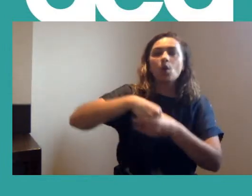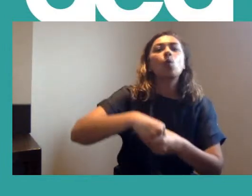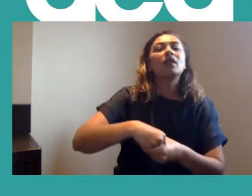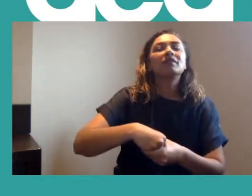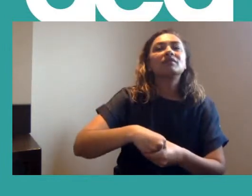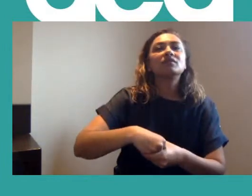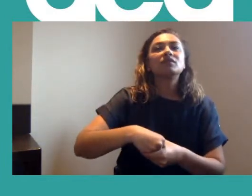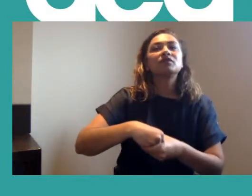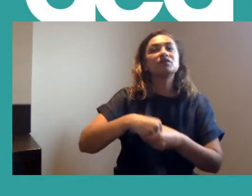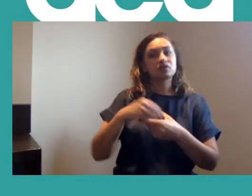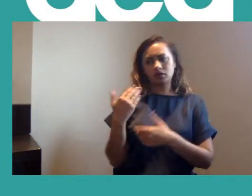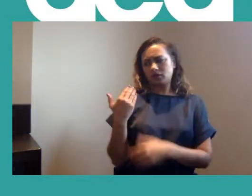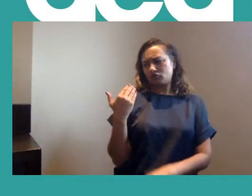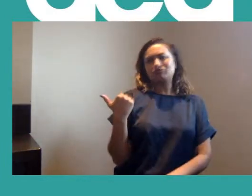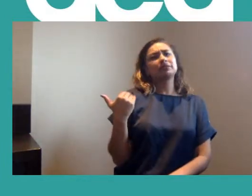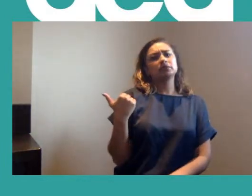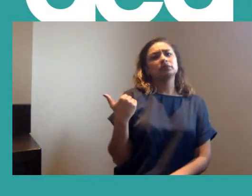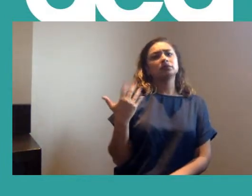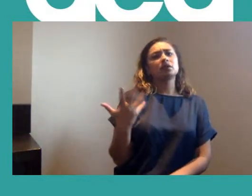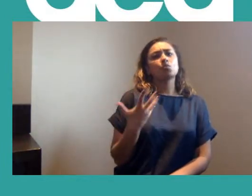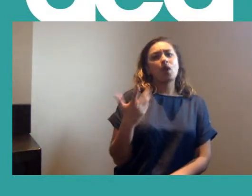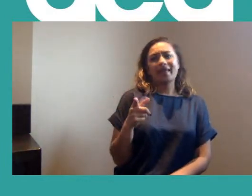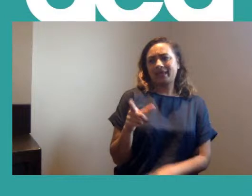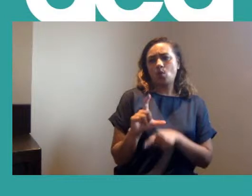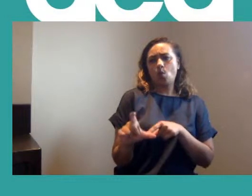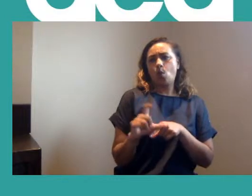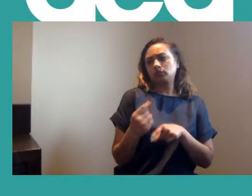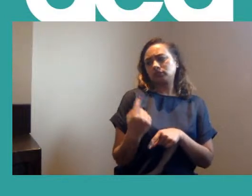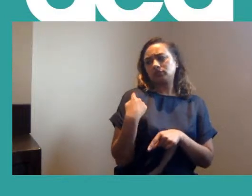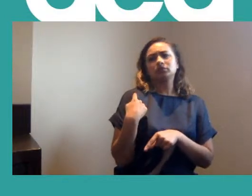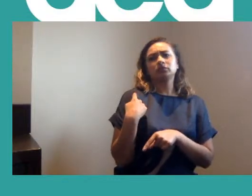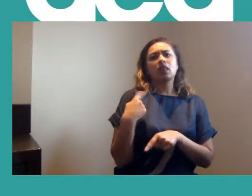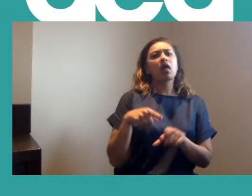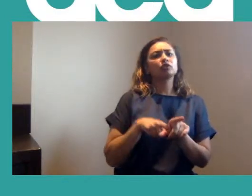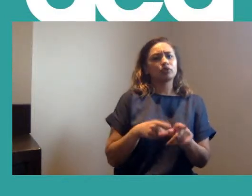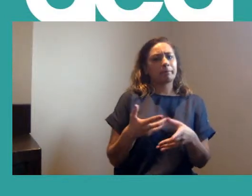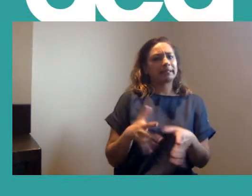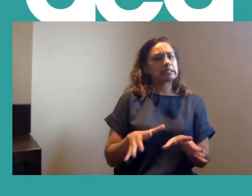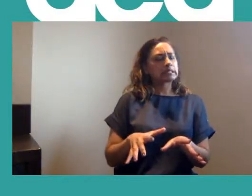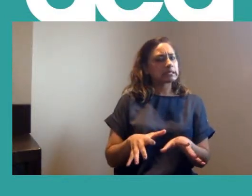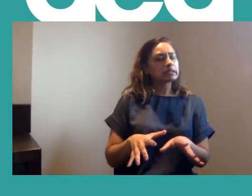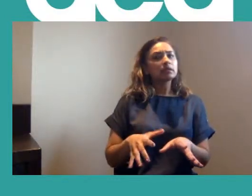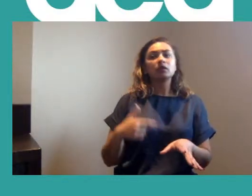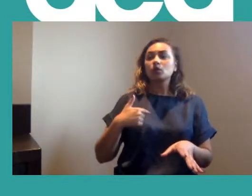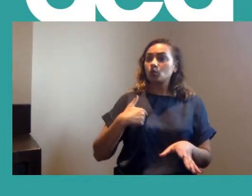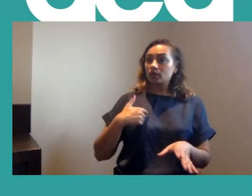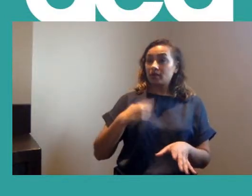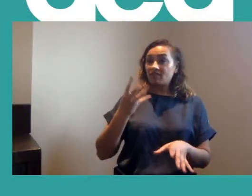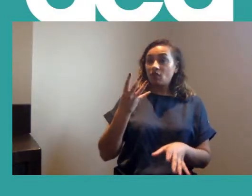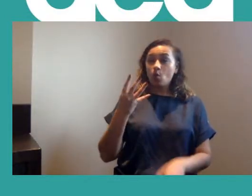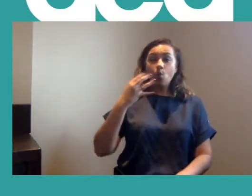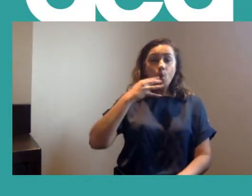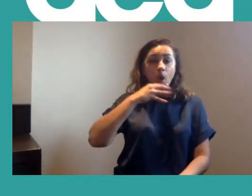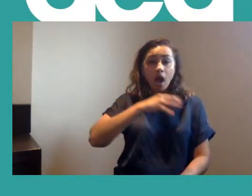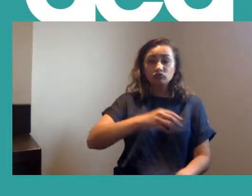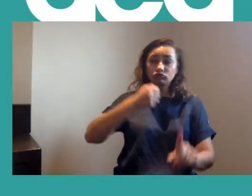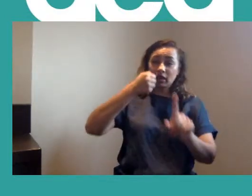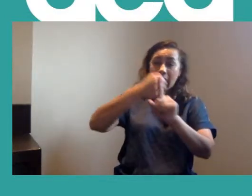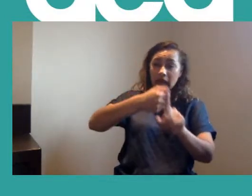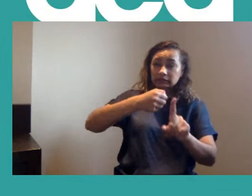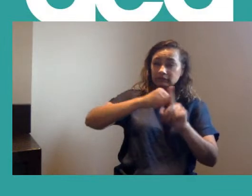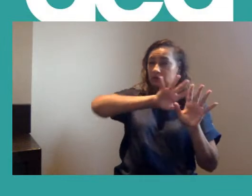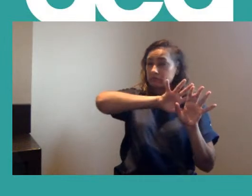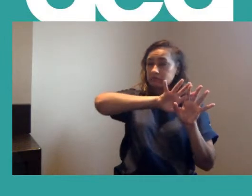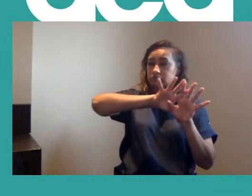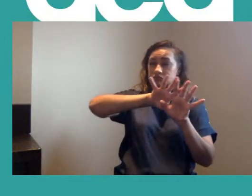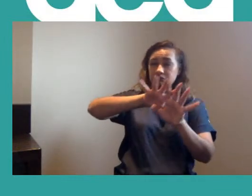most recently in this course in autumn last year. We put 400 activists from